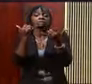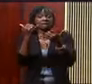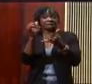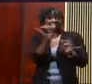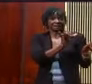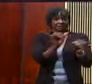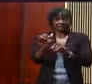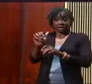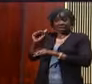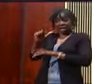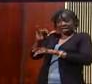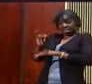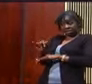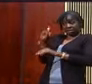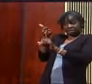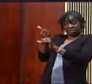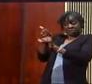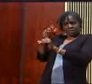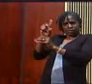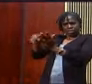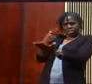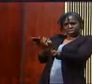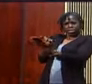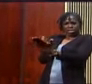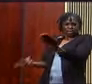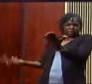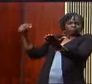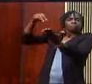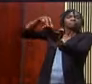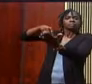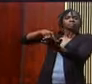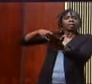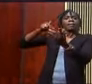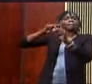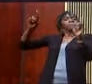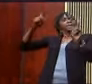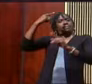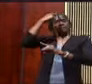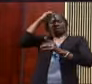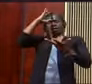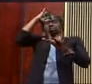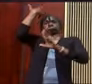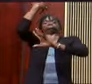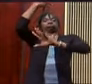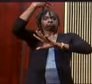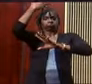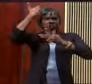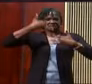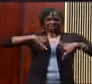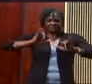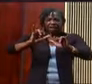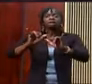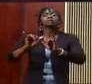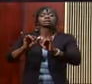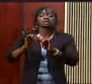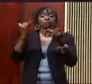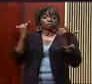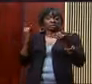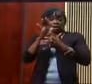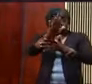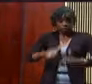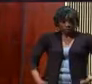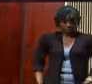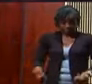Ali says he got back up, but he was still out on his feet. This is for someone who wants to keep it